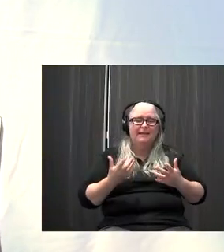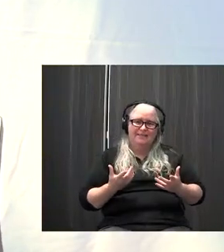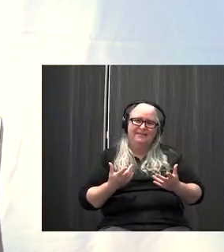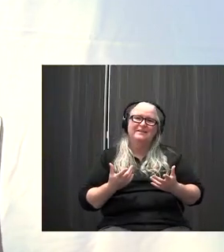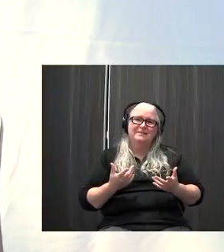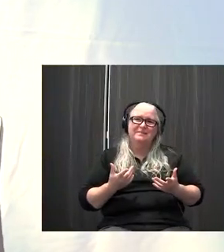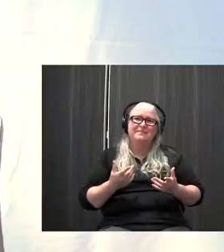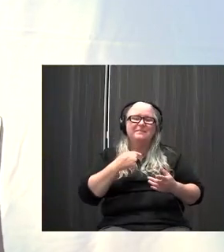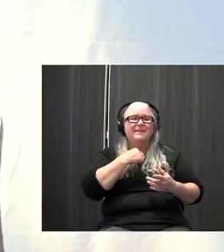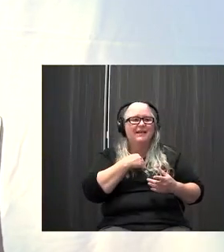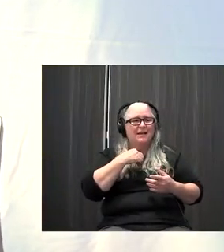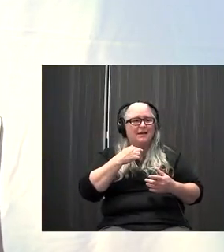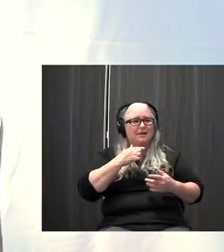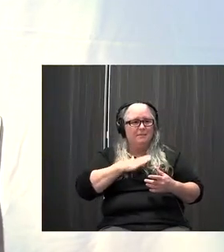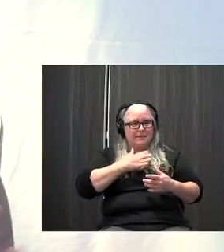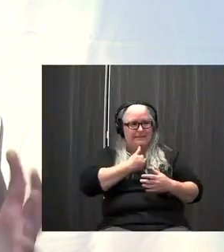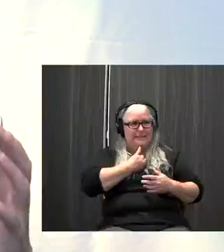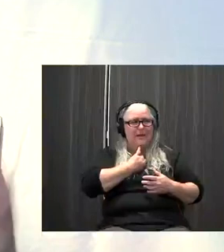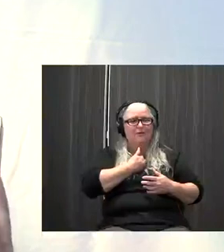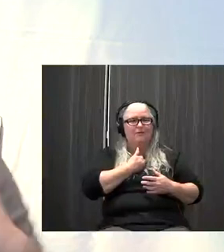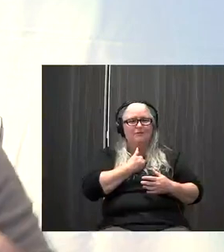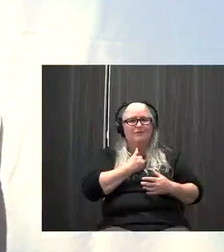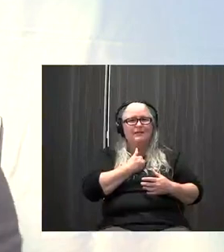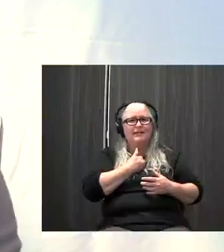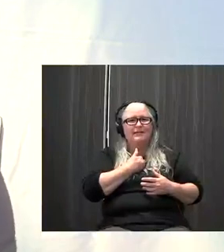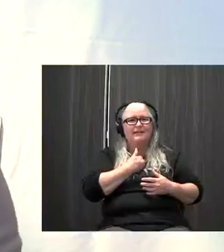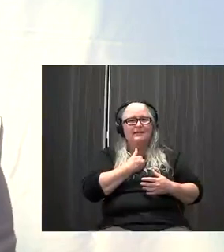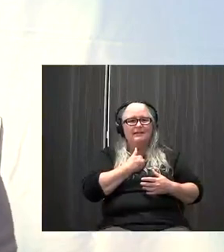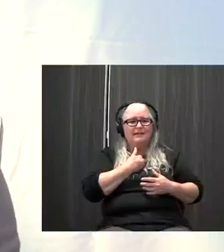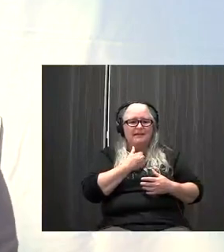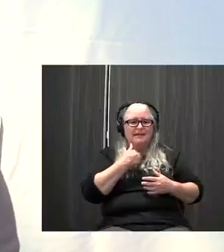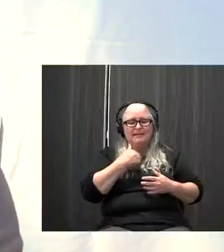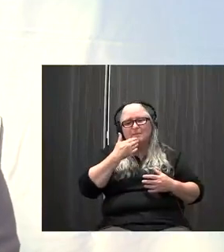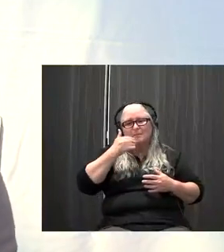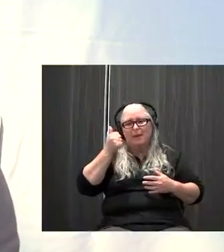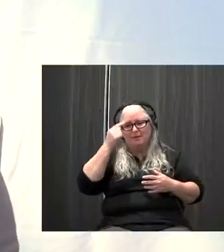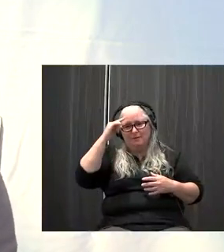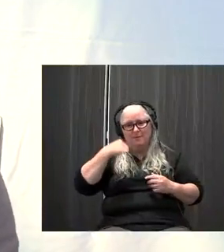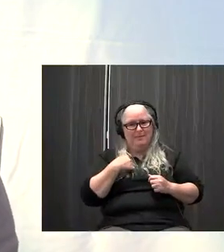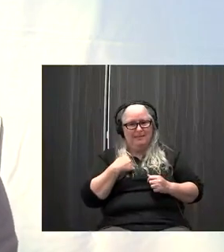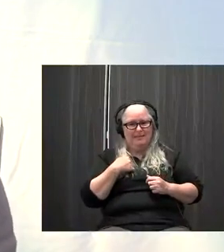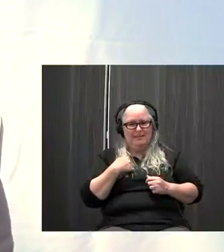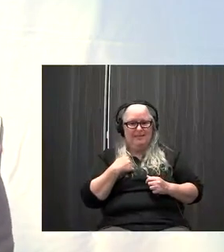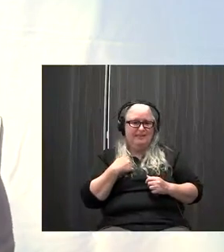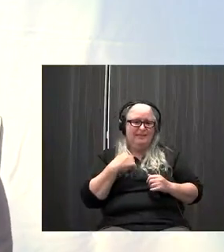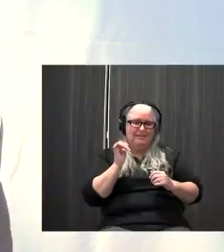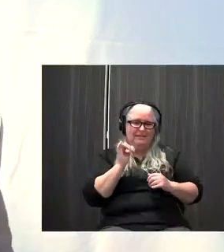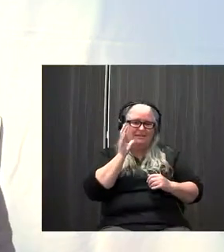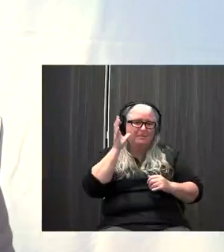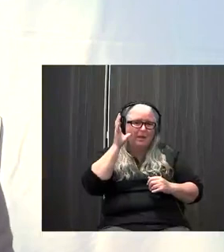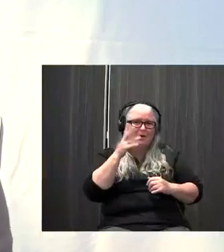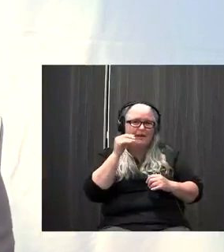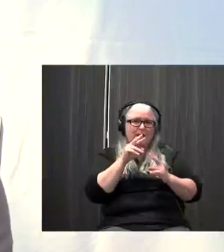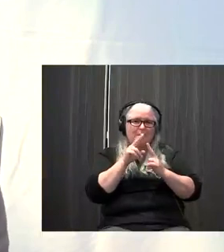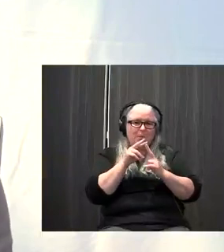So I, for my own personal life, have found them more, much more personally effective for me as a parent and as a